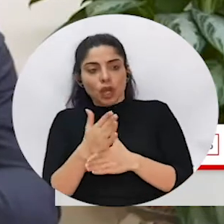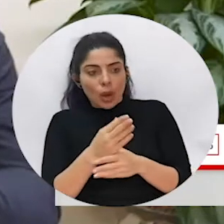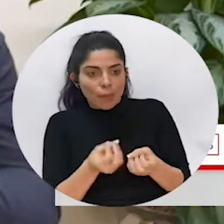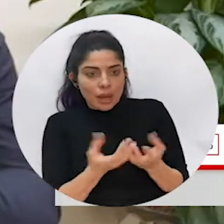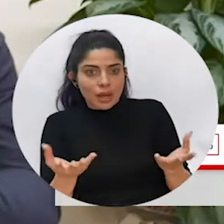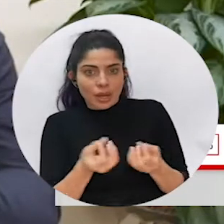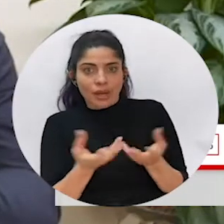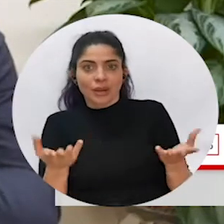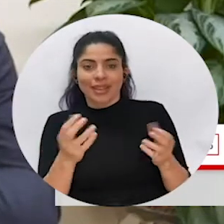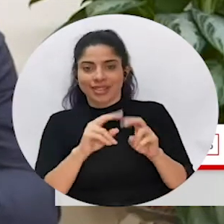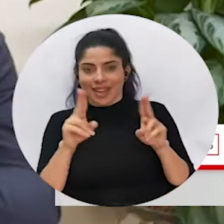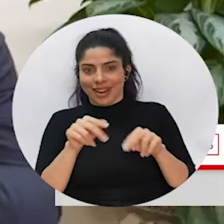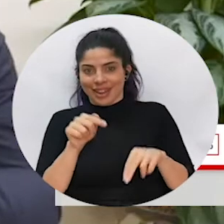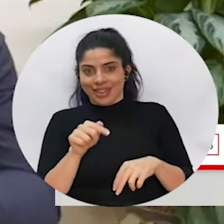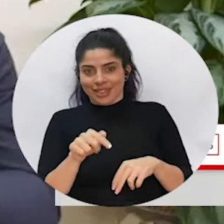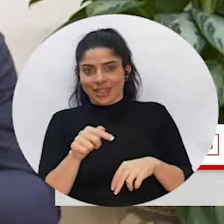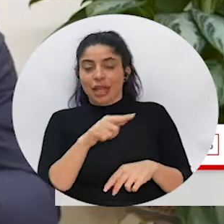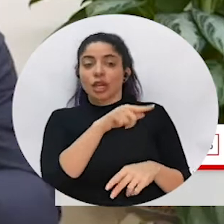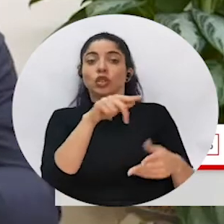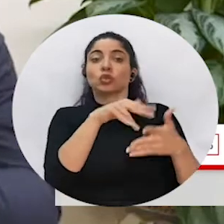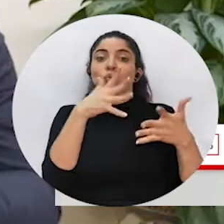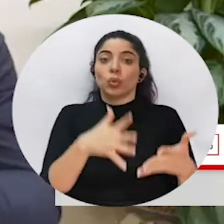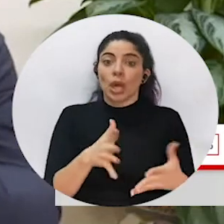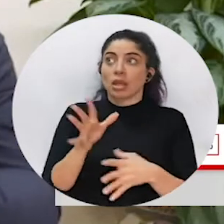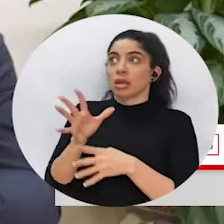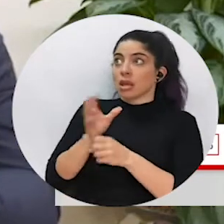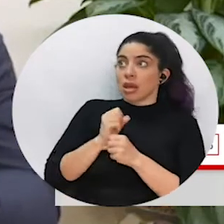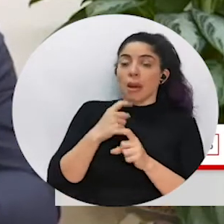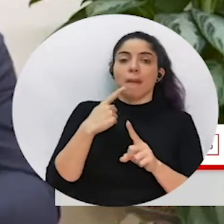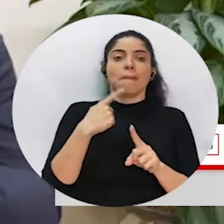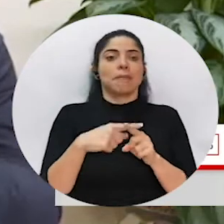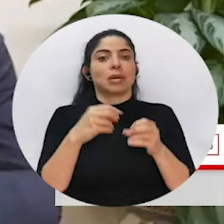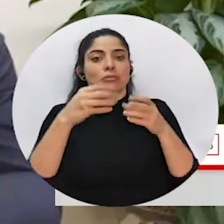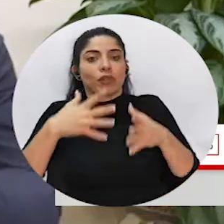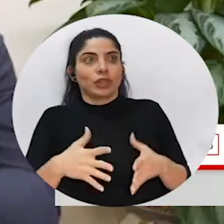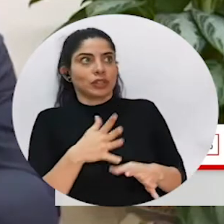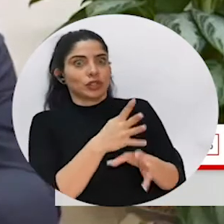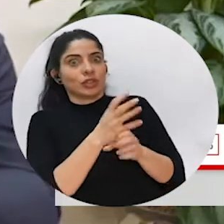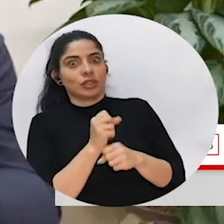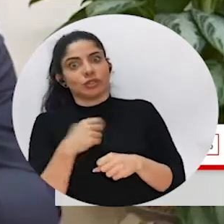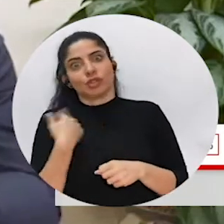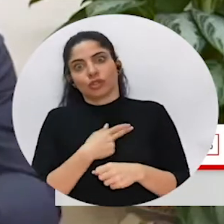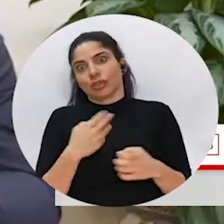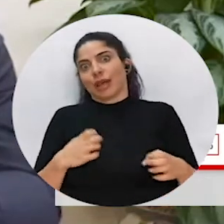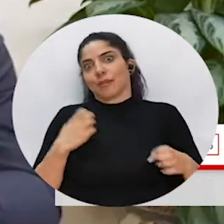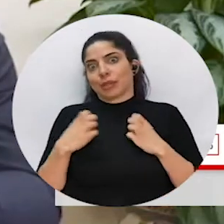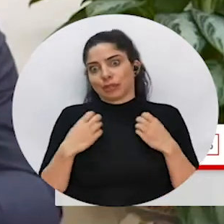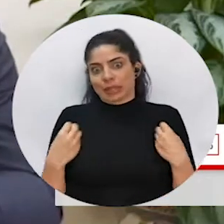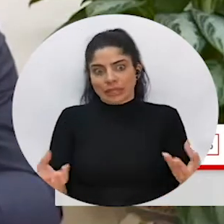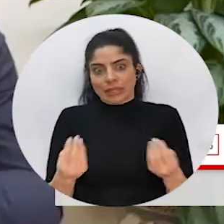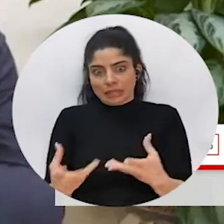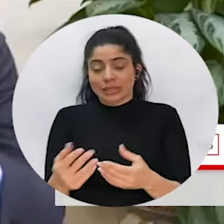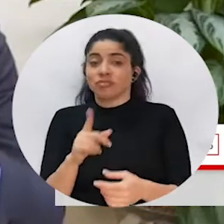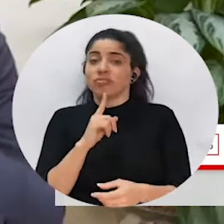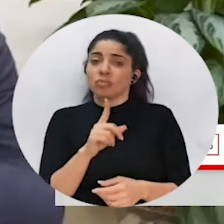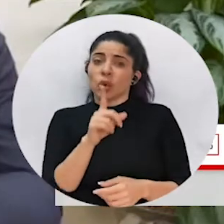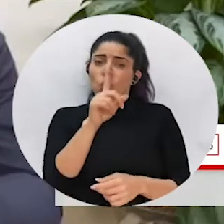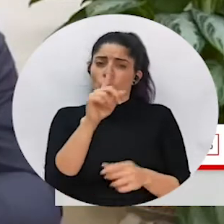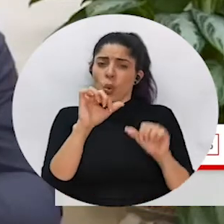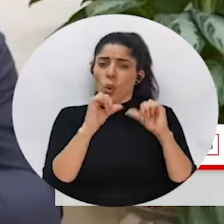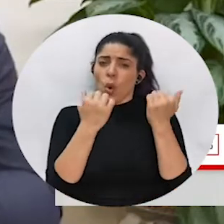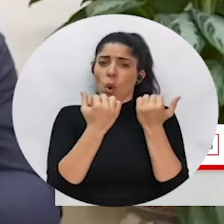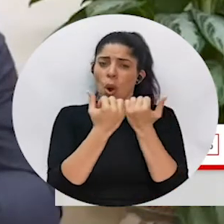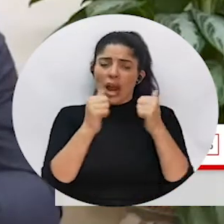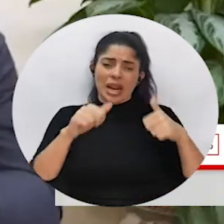knowledge, virtually for students and also for teachers. That's one area that's very exciting. One very